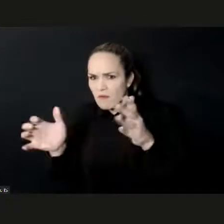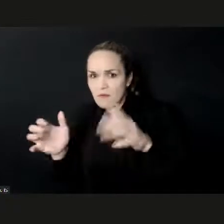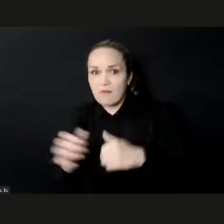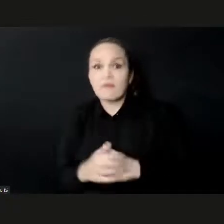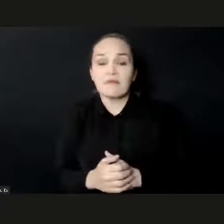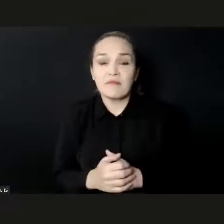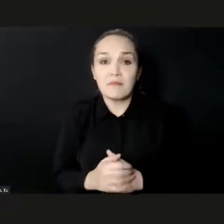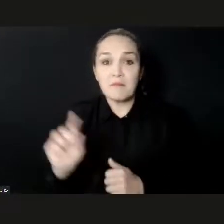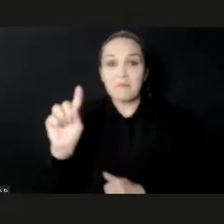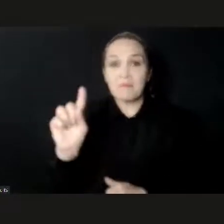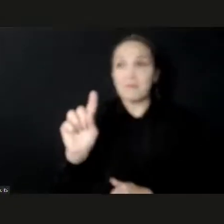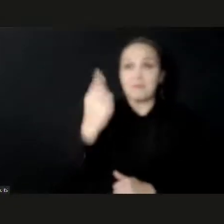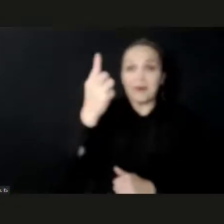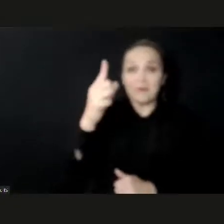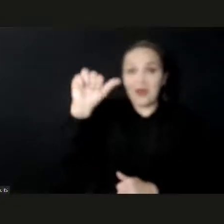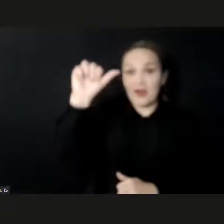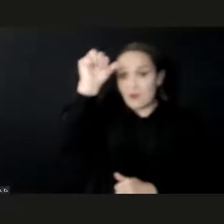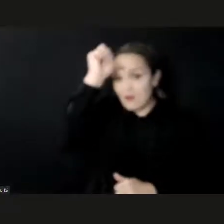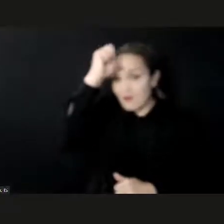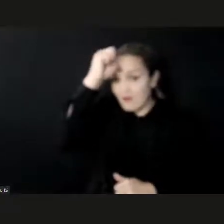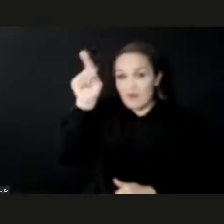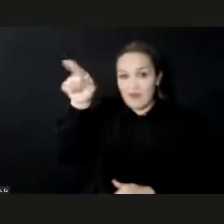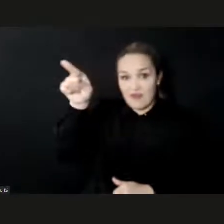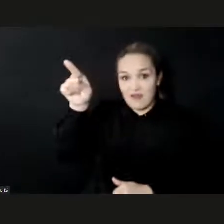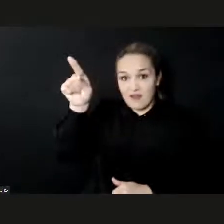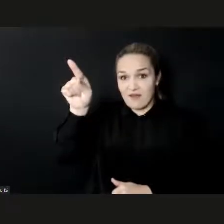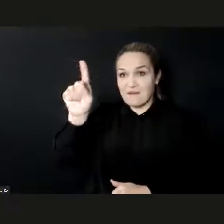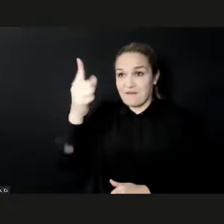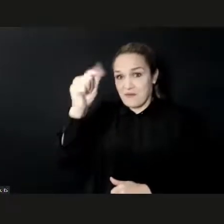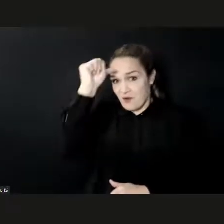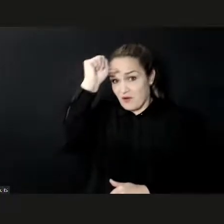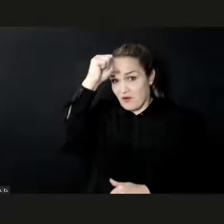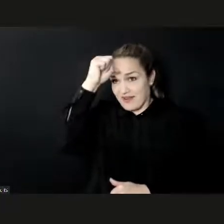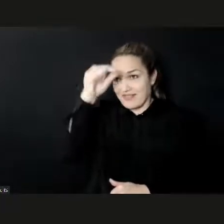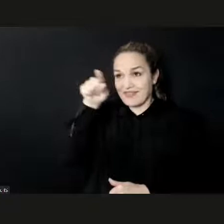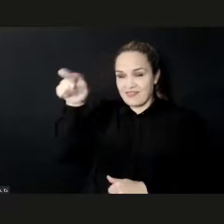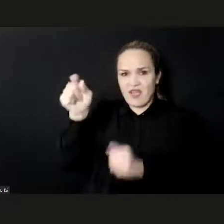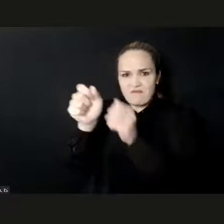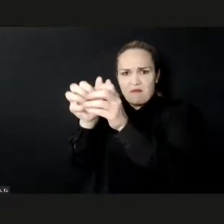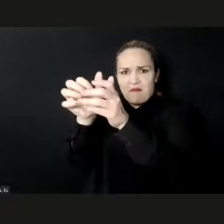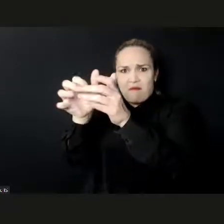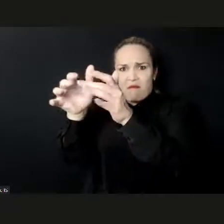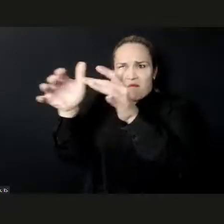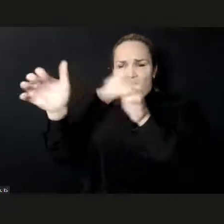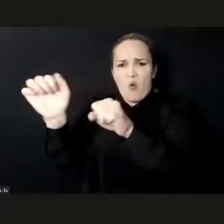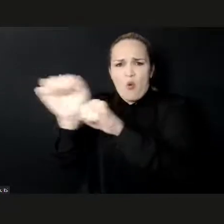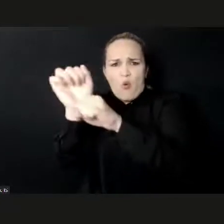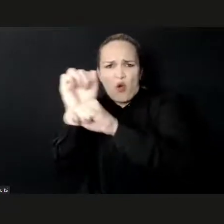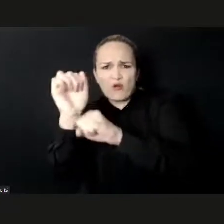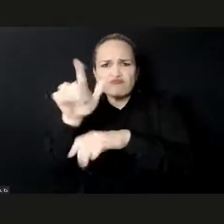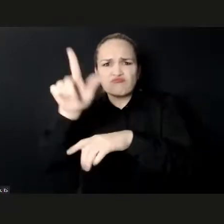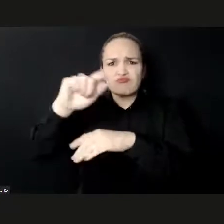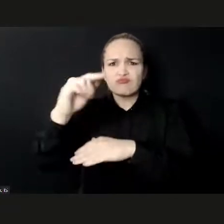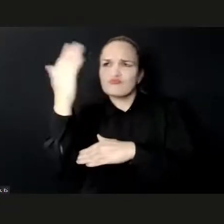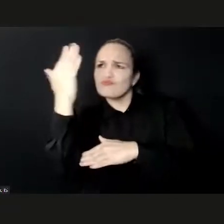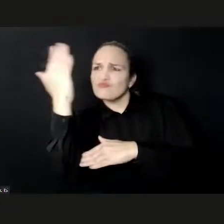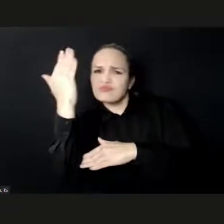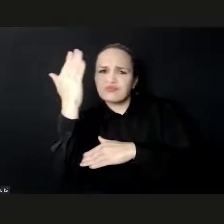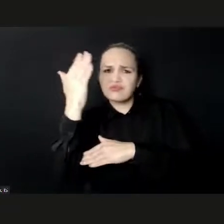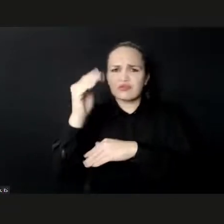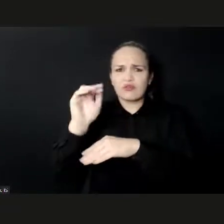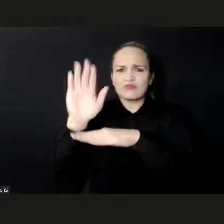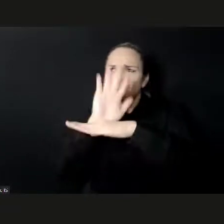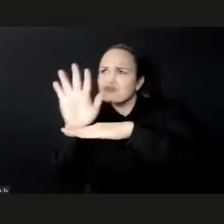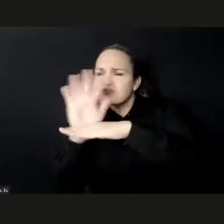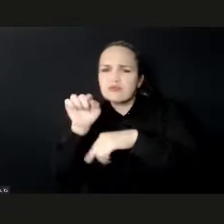more to the national GDP than, for example, the agricultural sector. And we need more of these